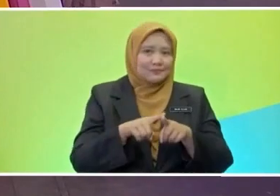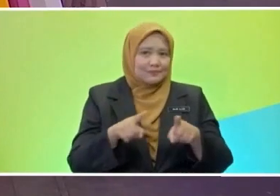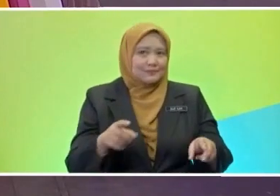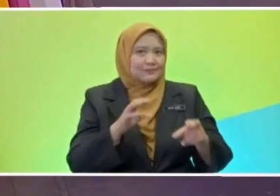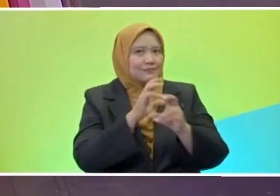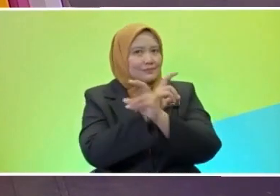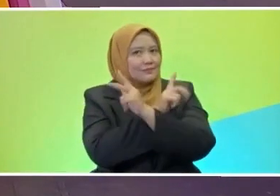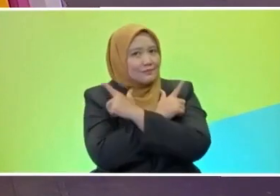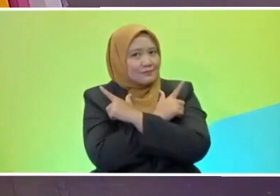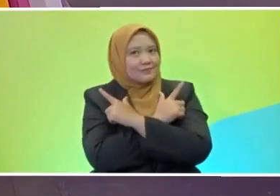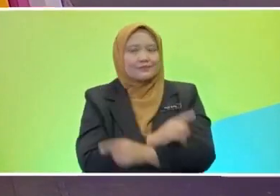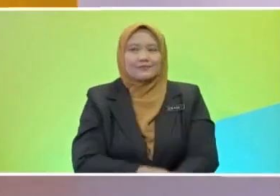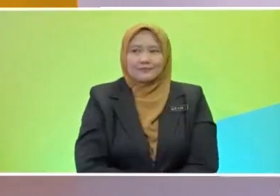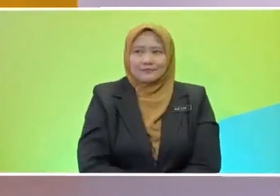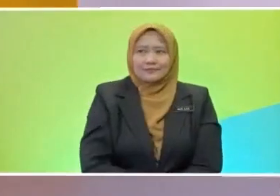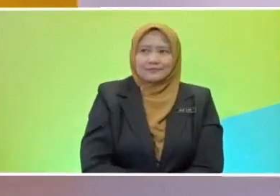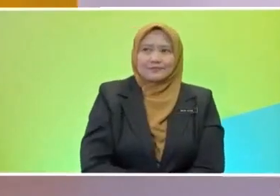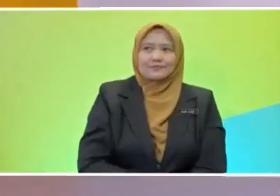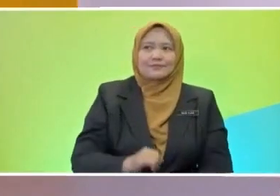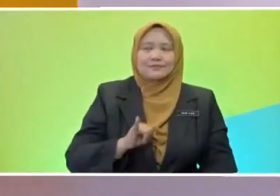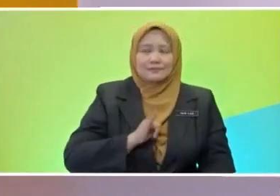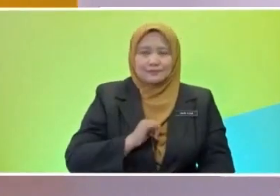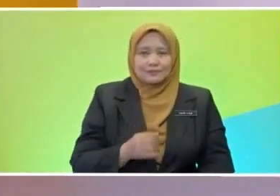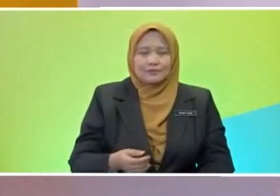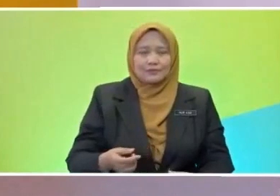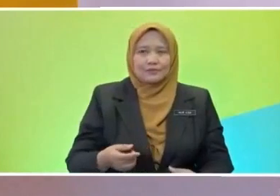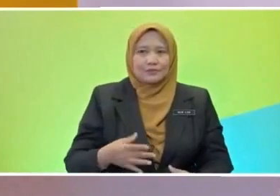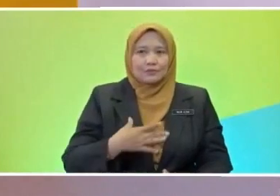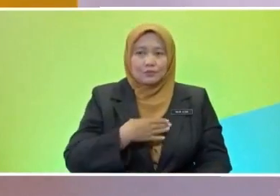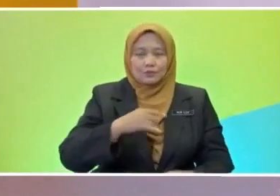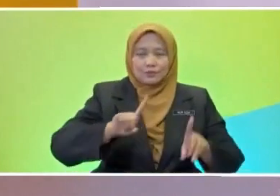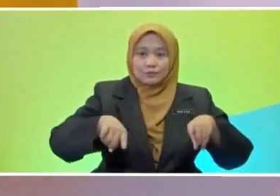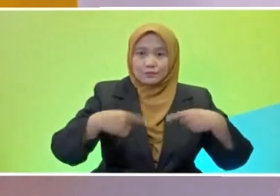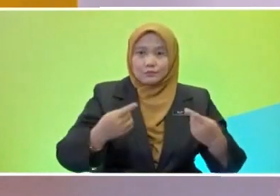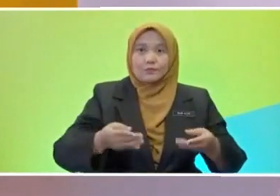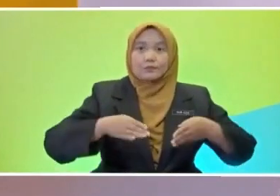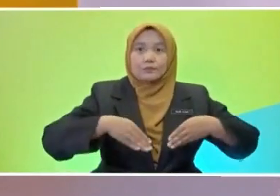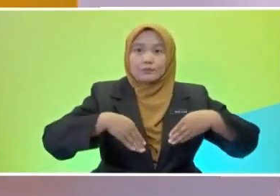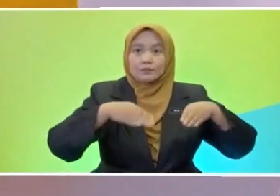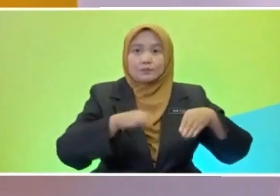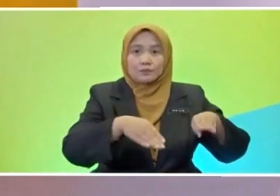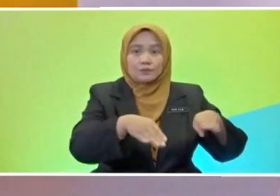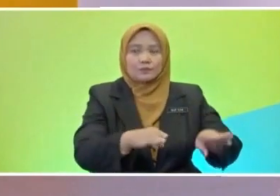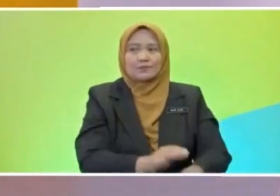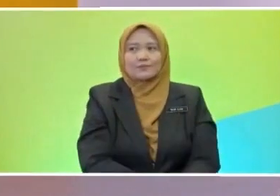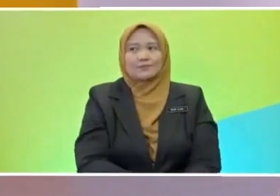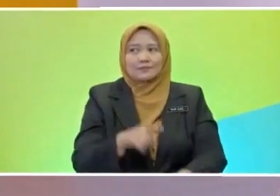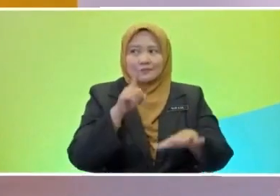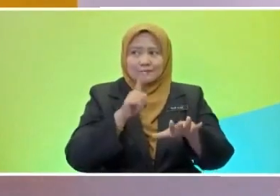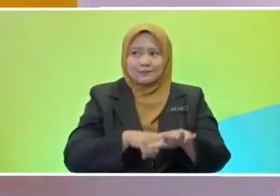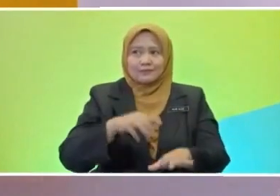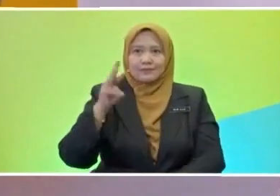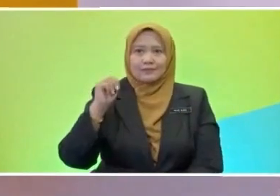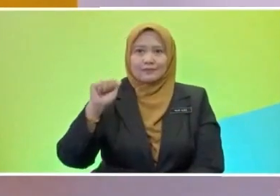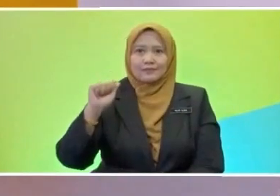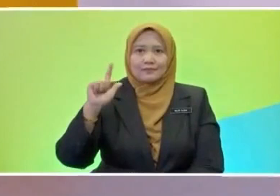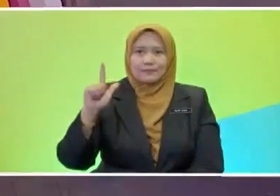experience? I love going to the beach. I went to the beach in Maldives, teacher. It's so